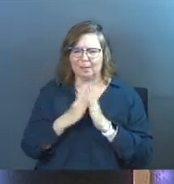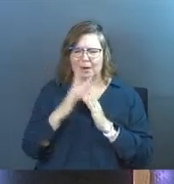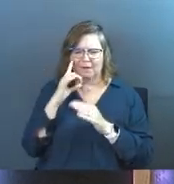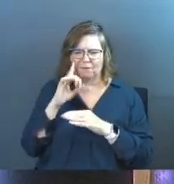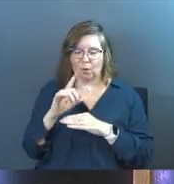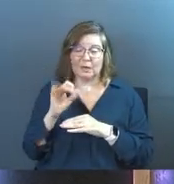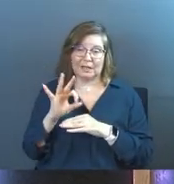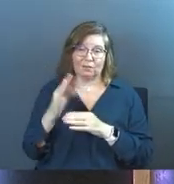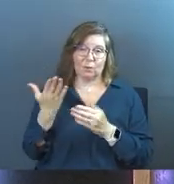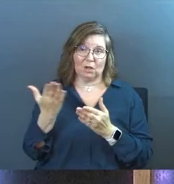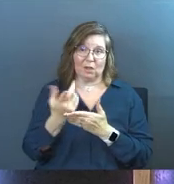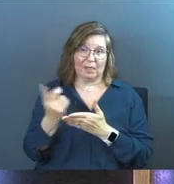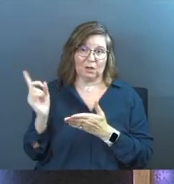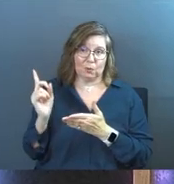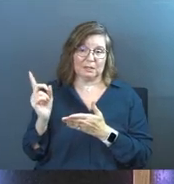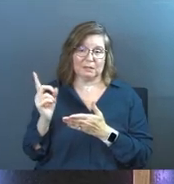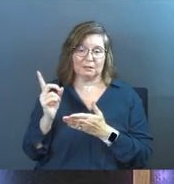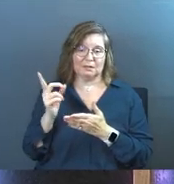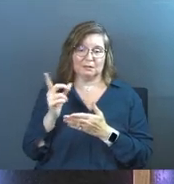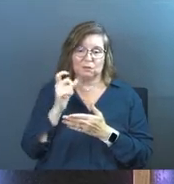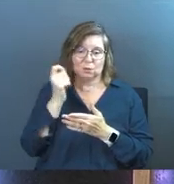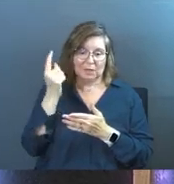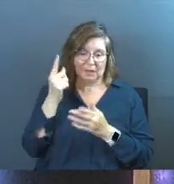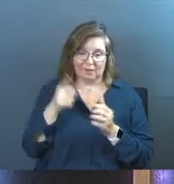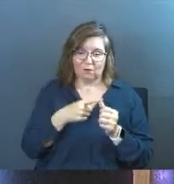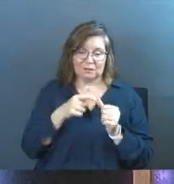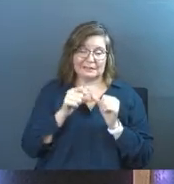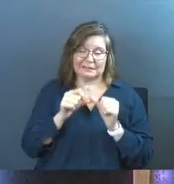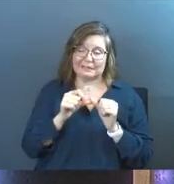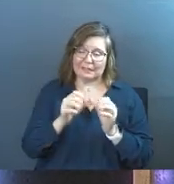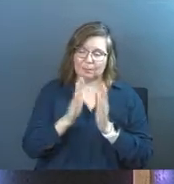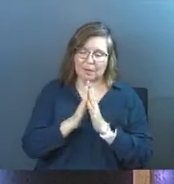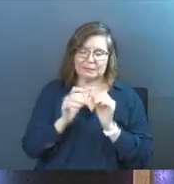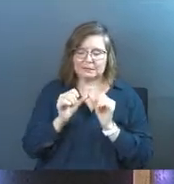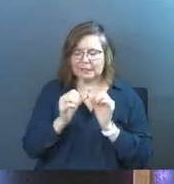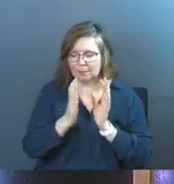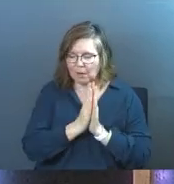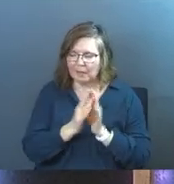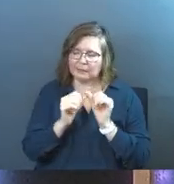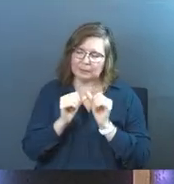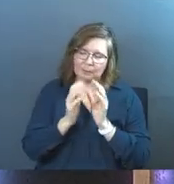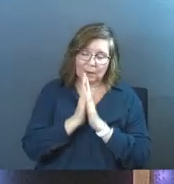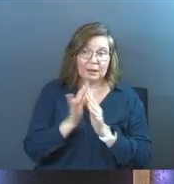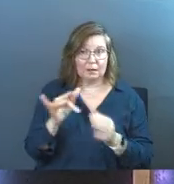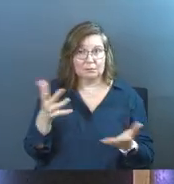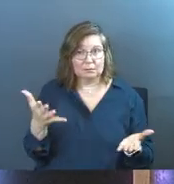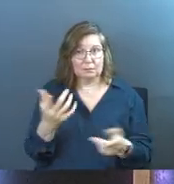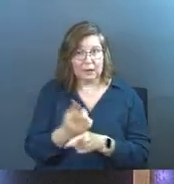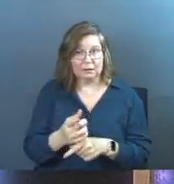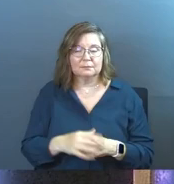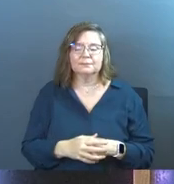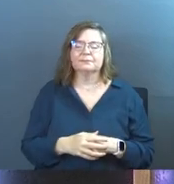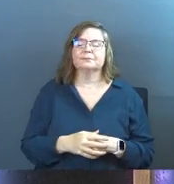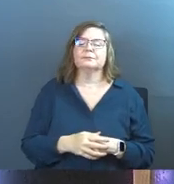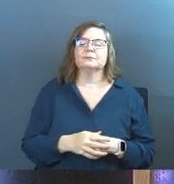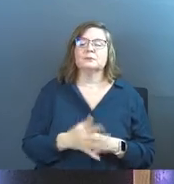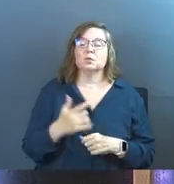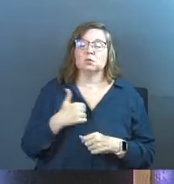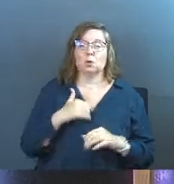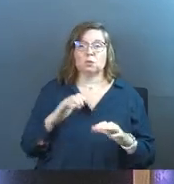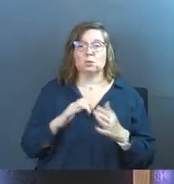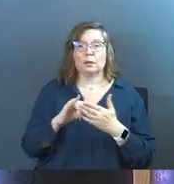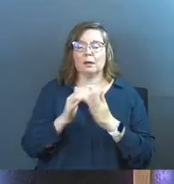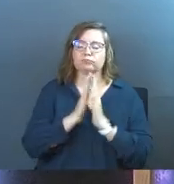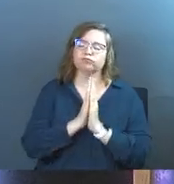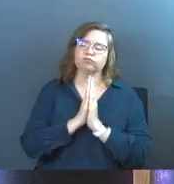praying for. If you were here last week, if you don't get it the first time, just keep praying, just keep praying, just keep praying. Yes. So I was